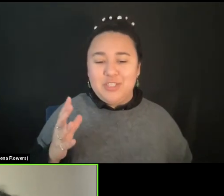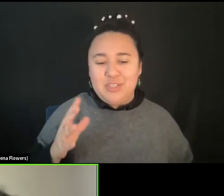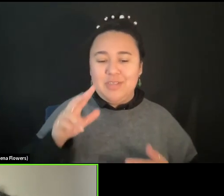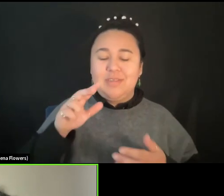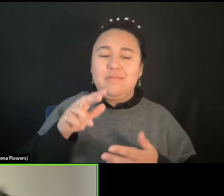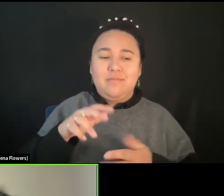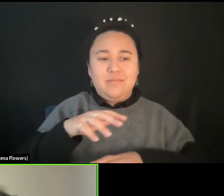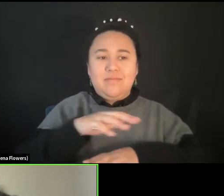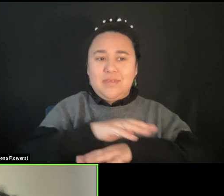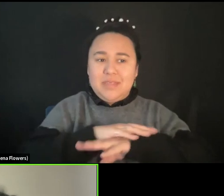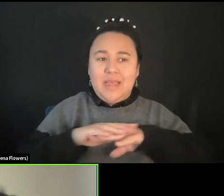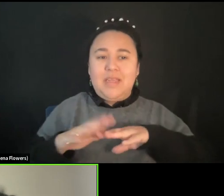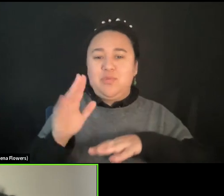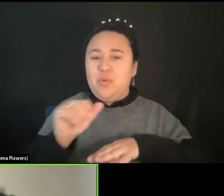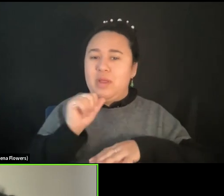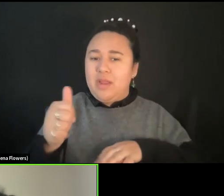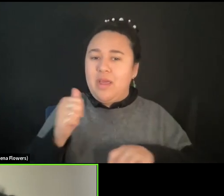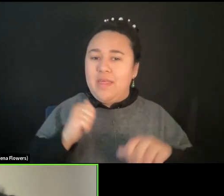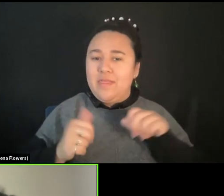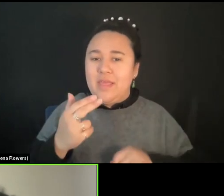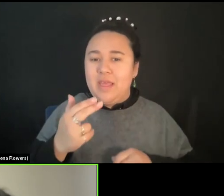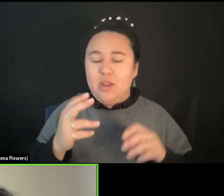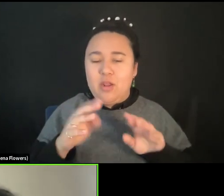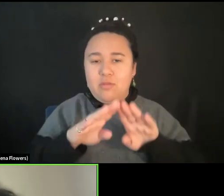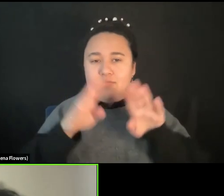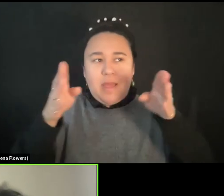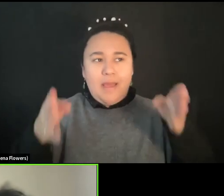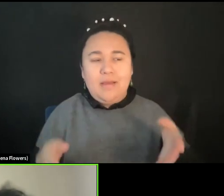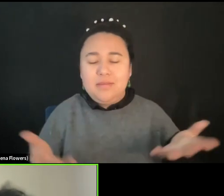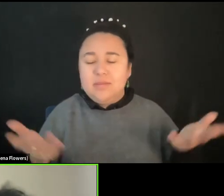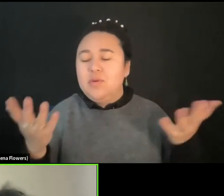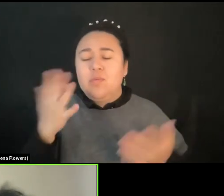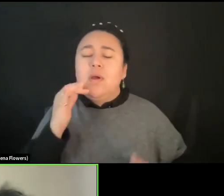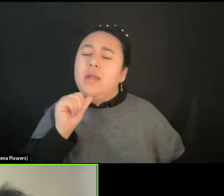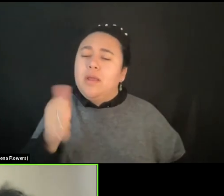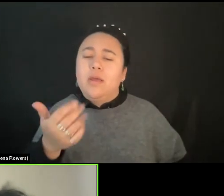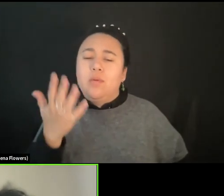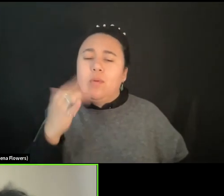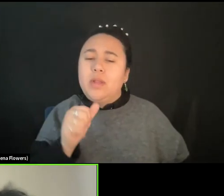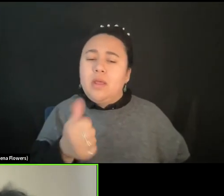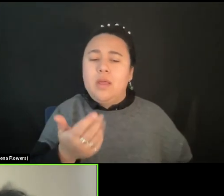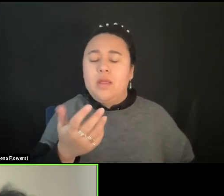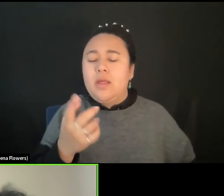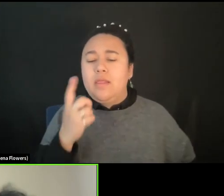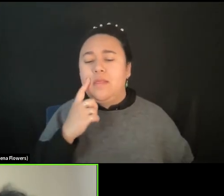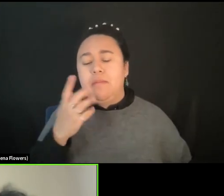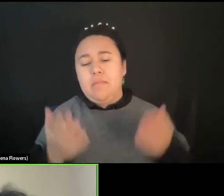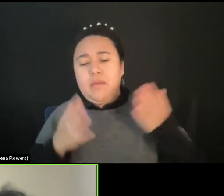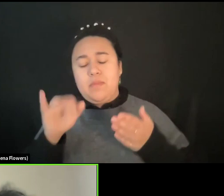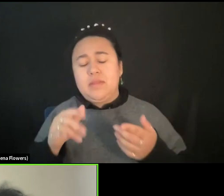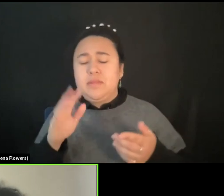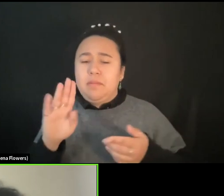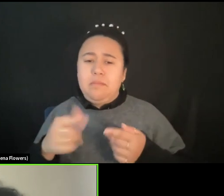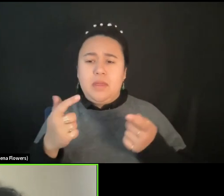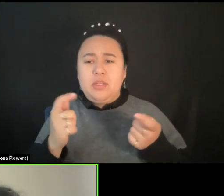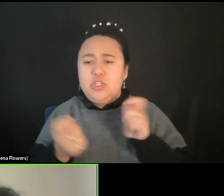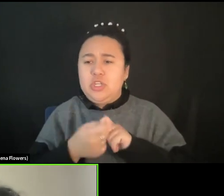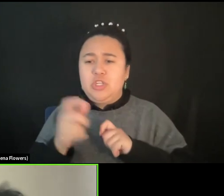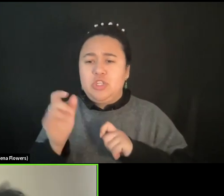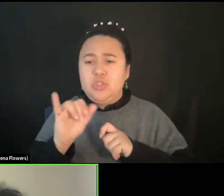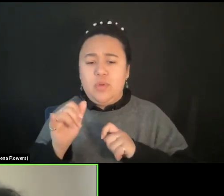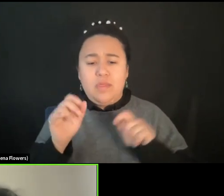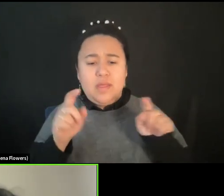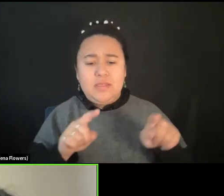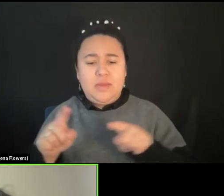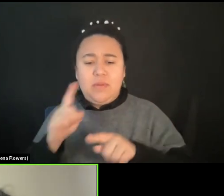not in theatre halls? Yeah, maybe, maybe this is also a big change, which is happening